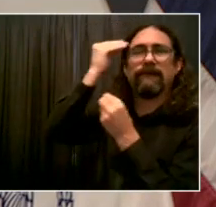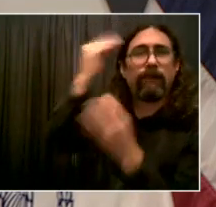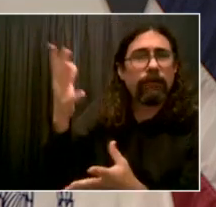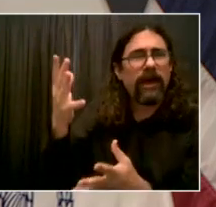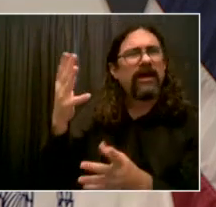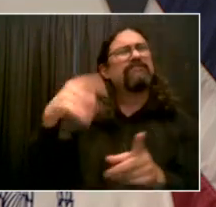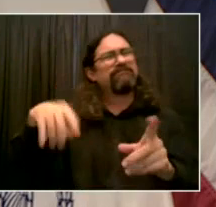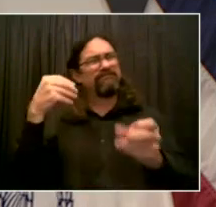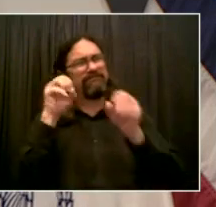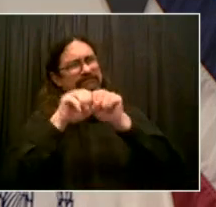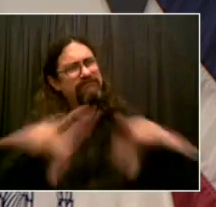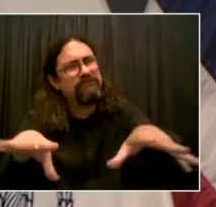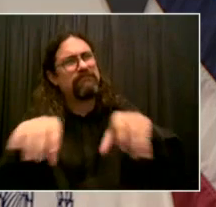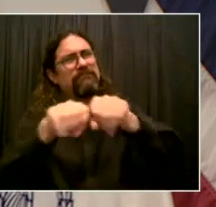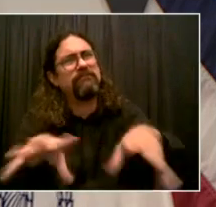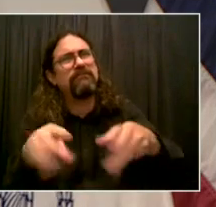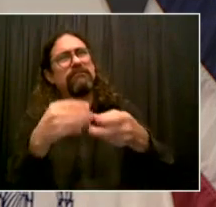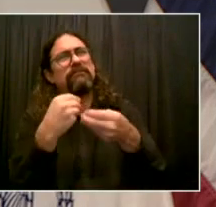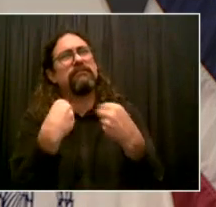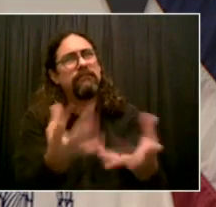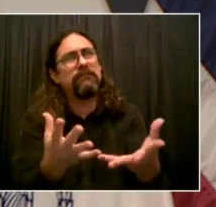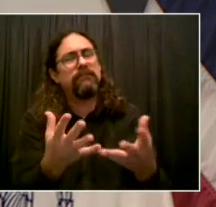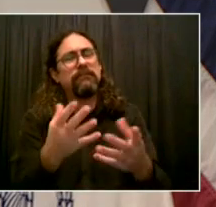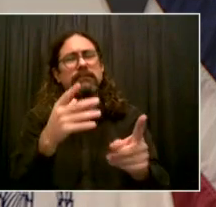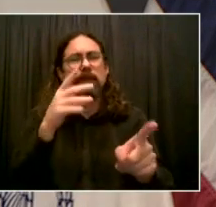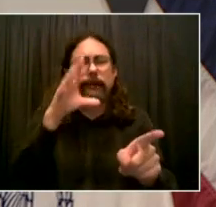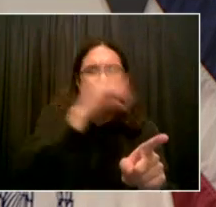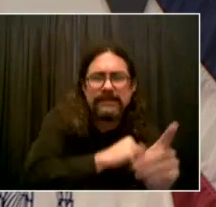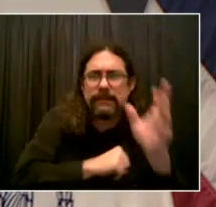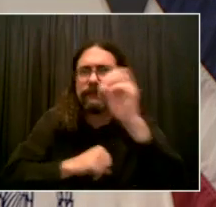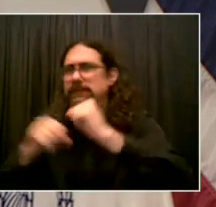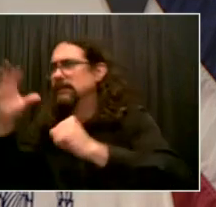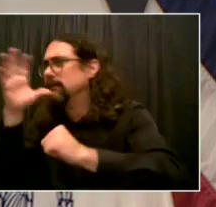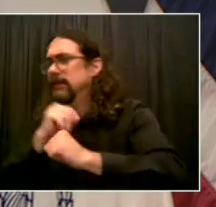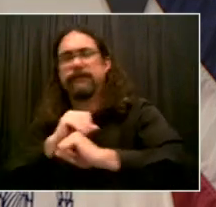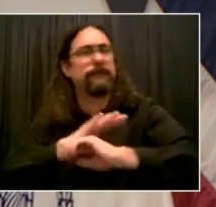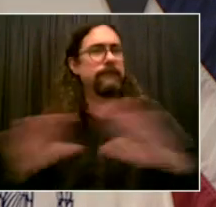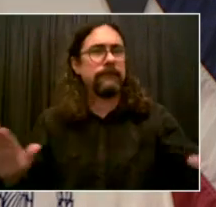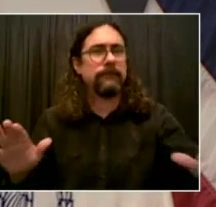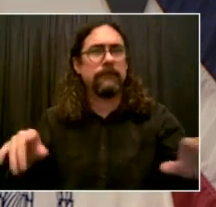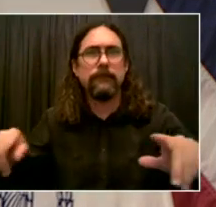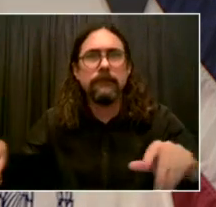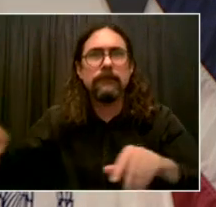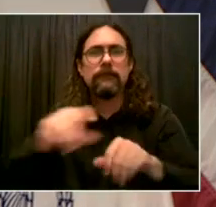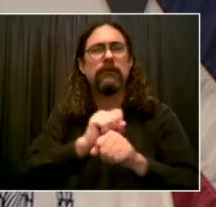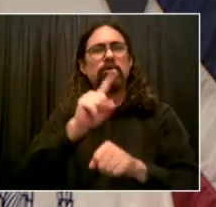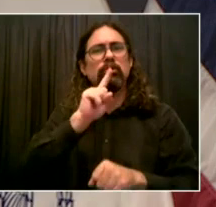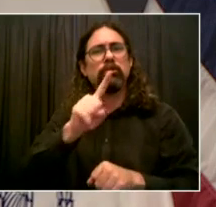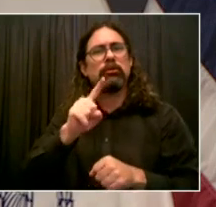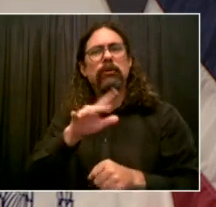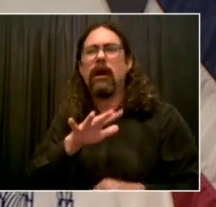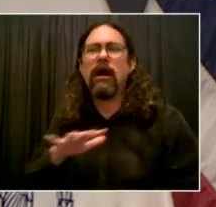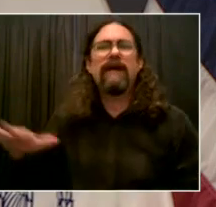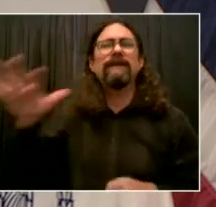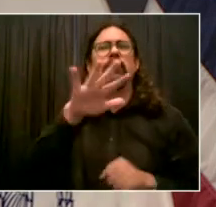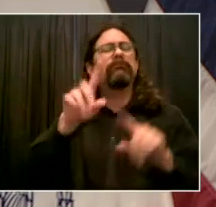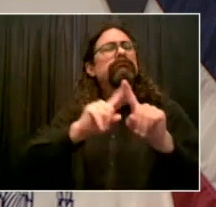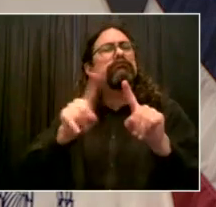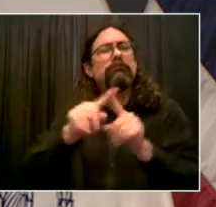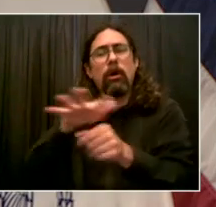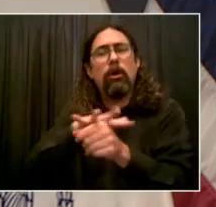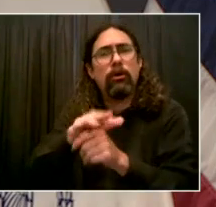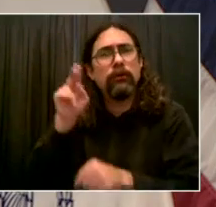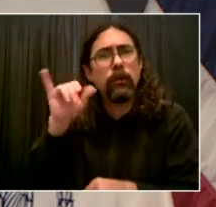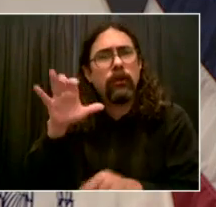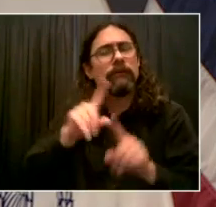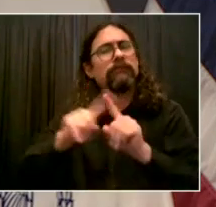say something very clearly. In New York City, we believe health care is a human right. It's as simple as that. Health care is a human right. But we're not